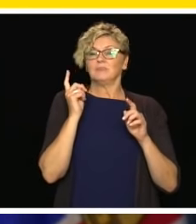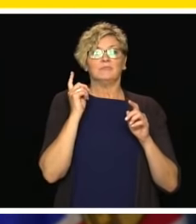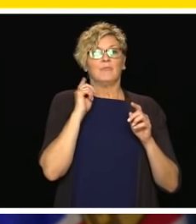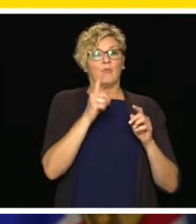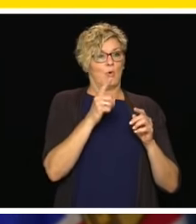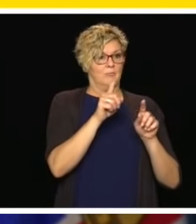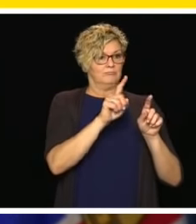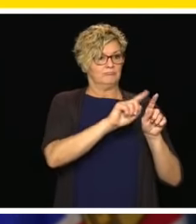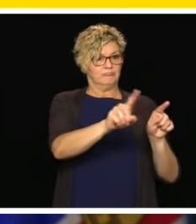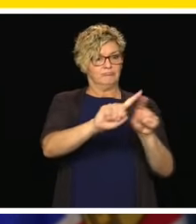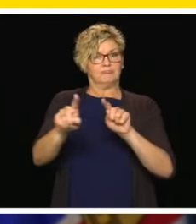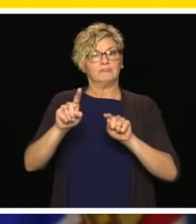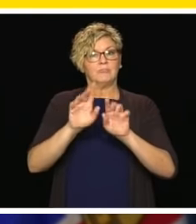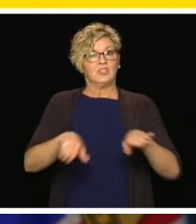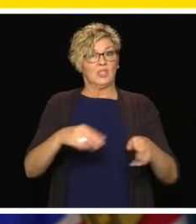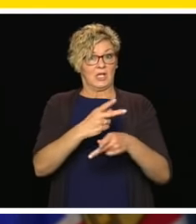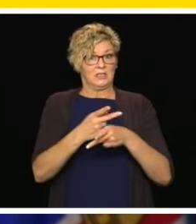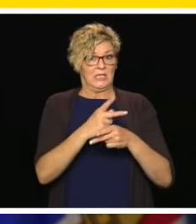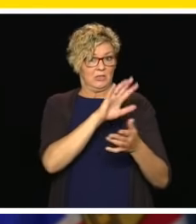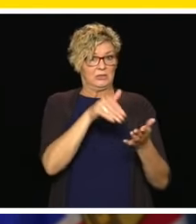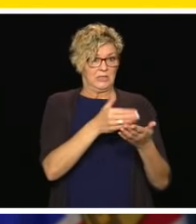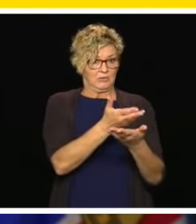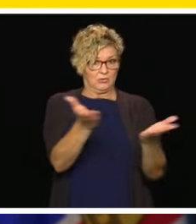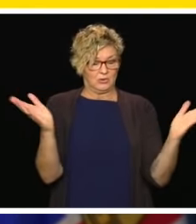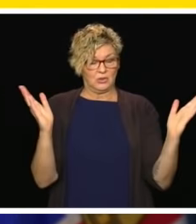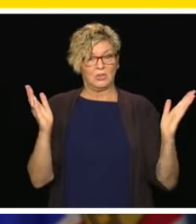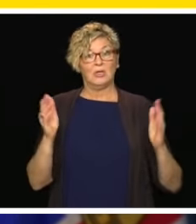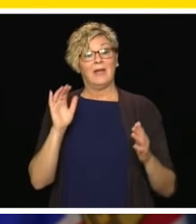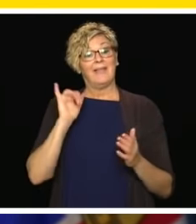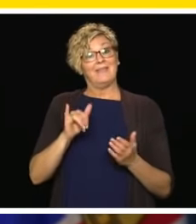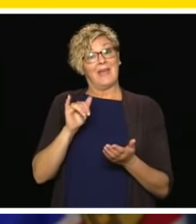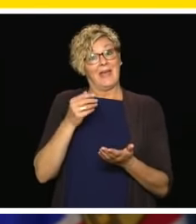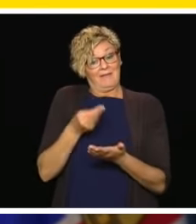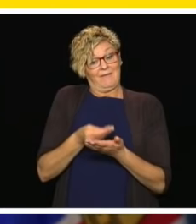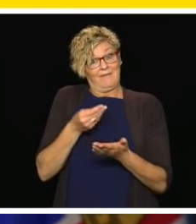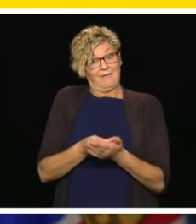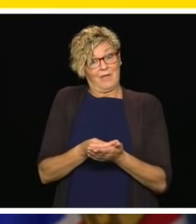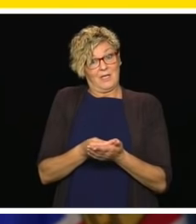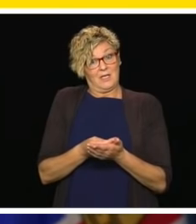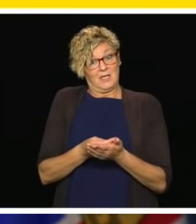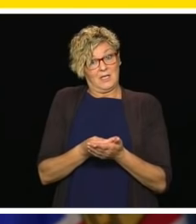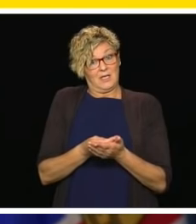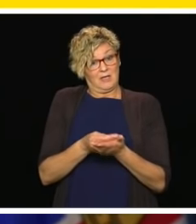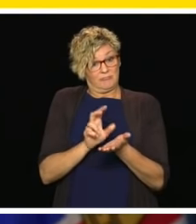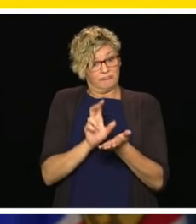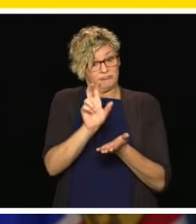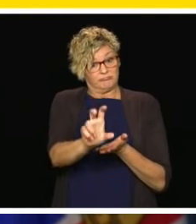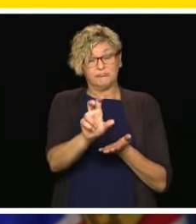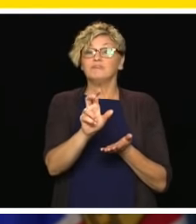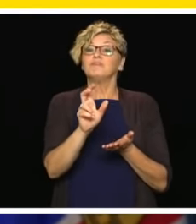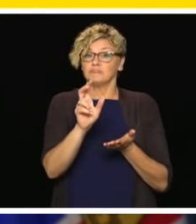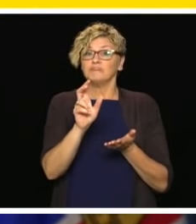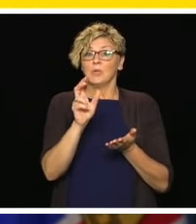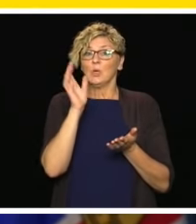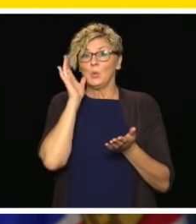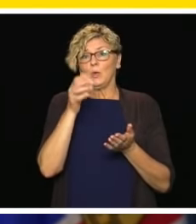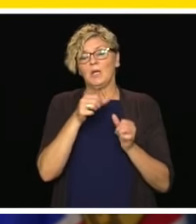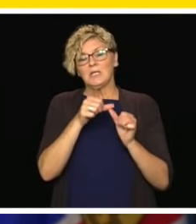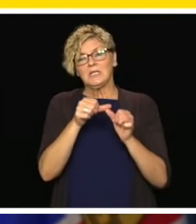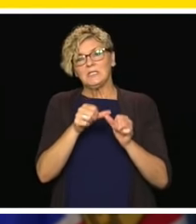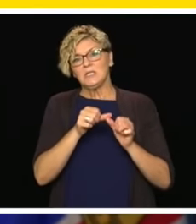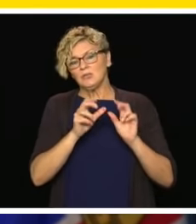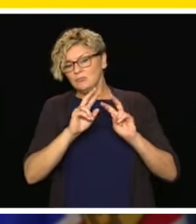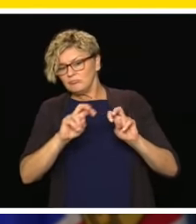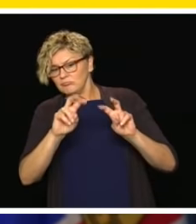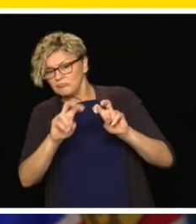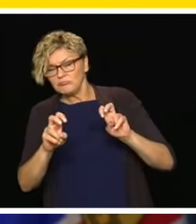their early childhood educators and parents. And this funding will continue, continues to be available, will be assessed on an ongoing basis as